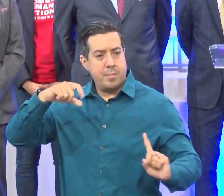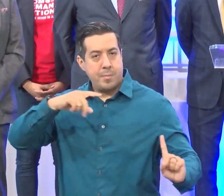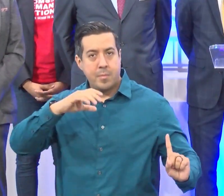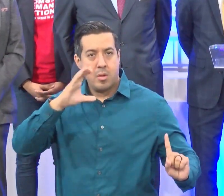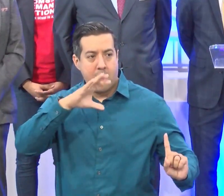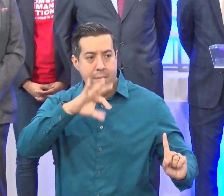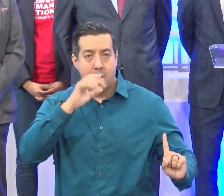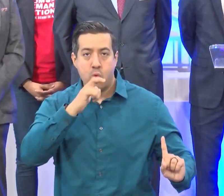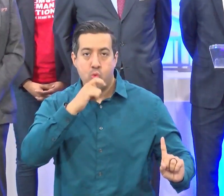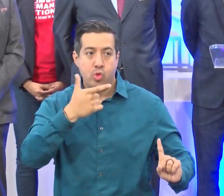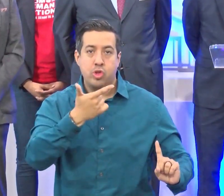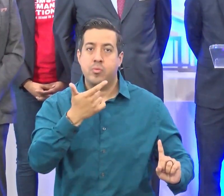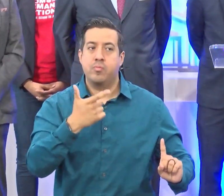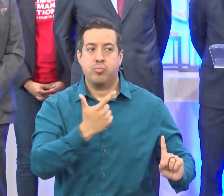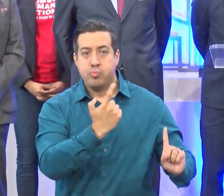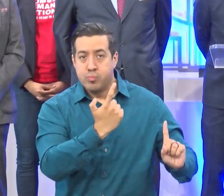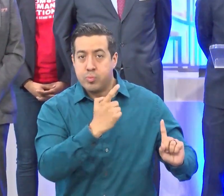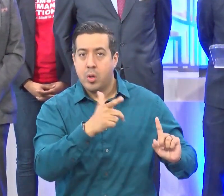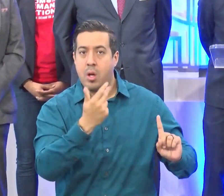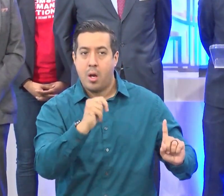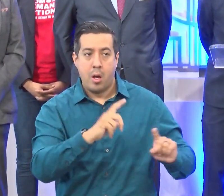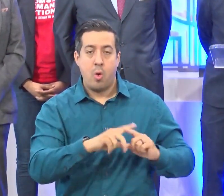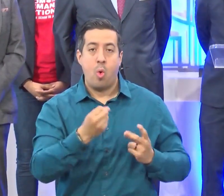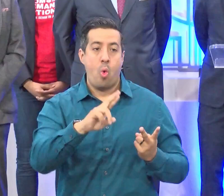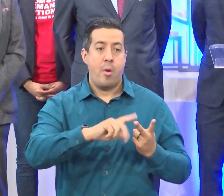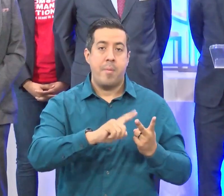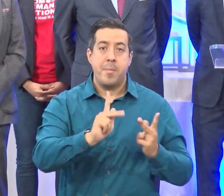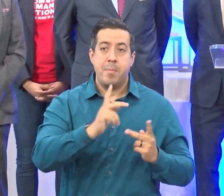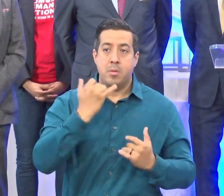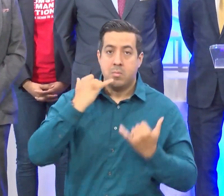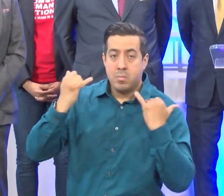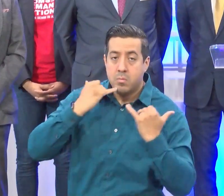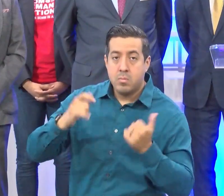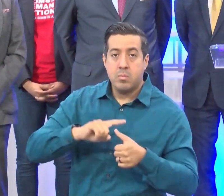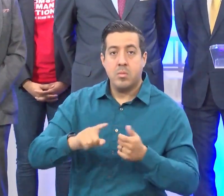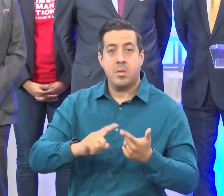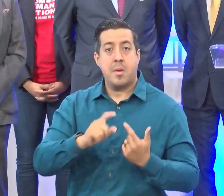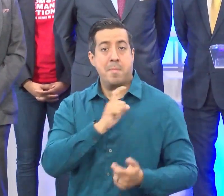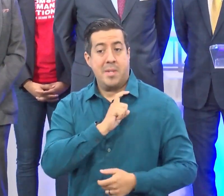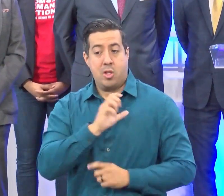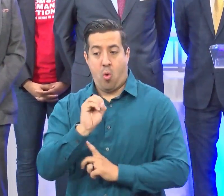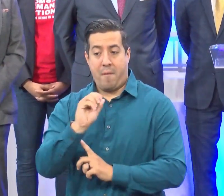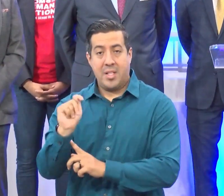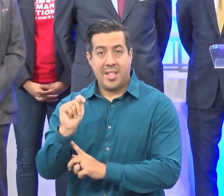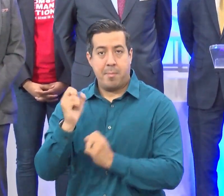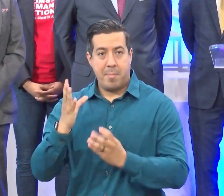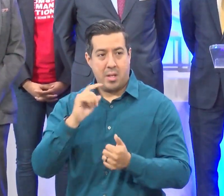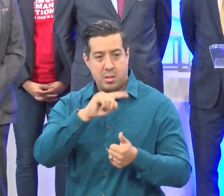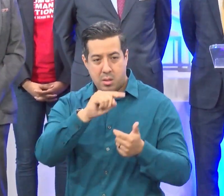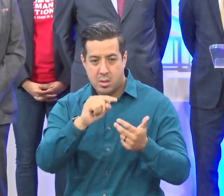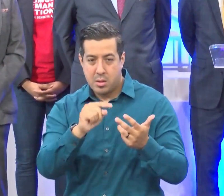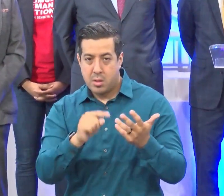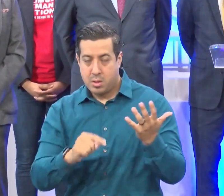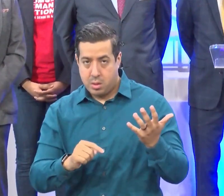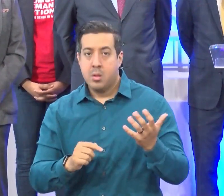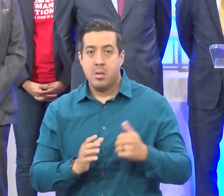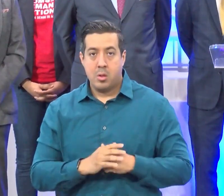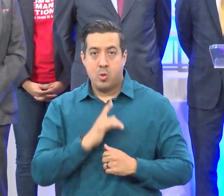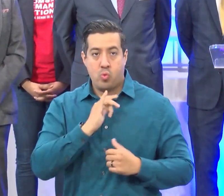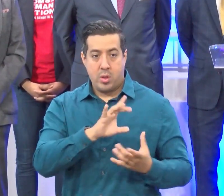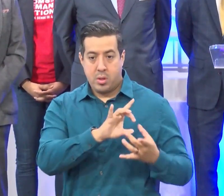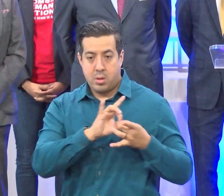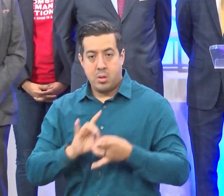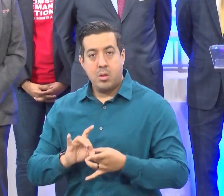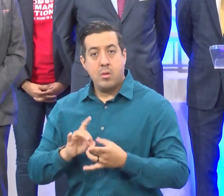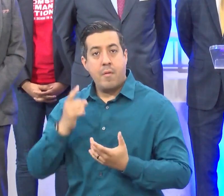violence and mental health calls and police overtime are pieces of the puzzle that may